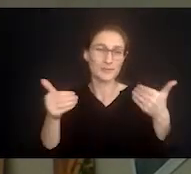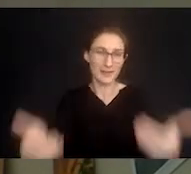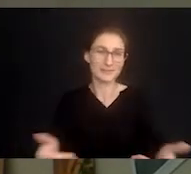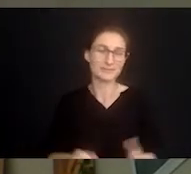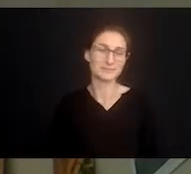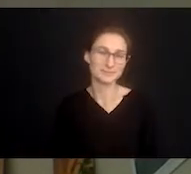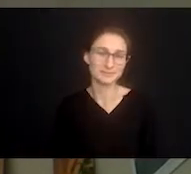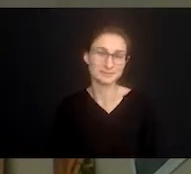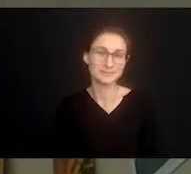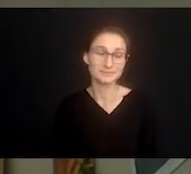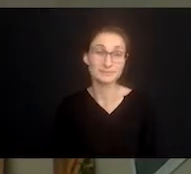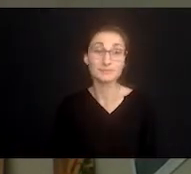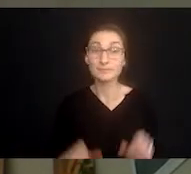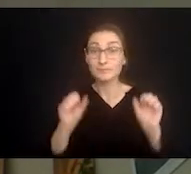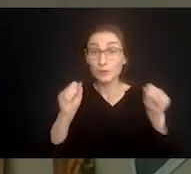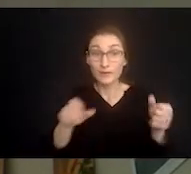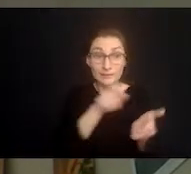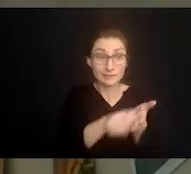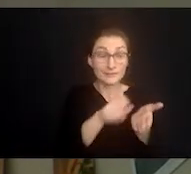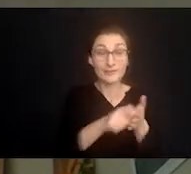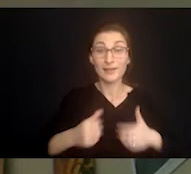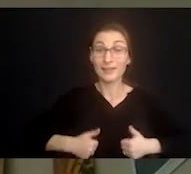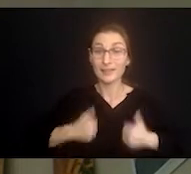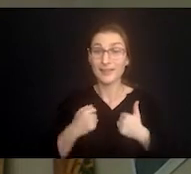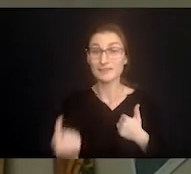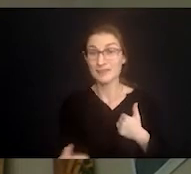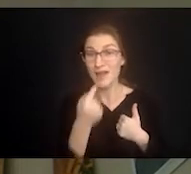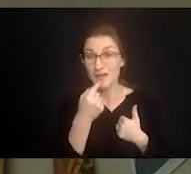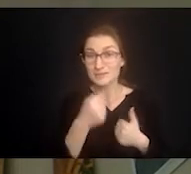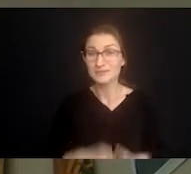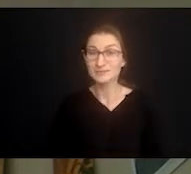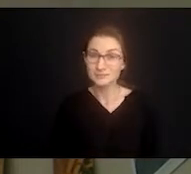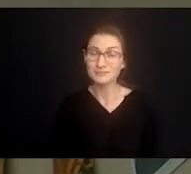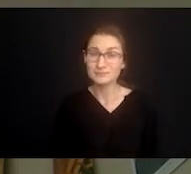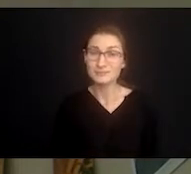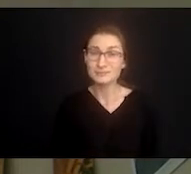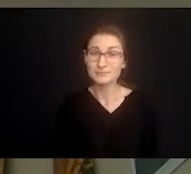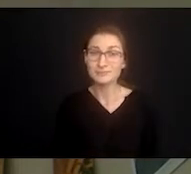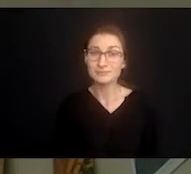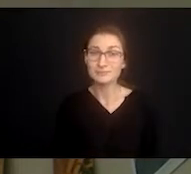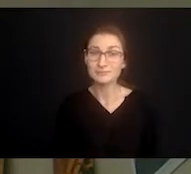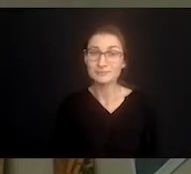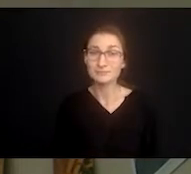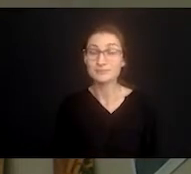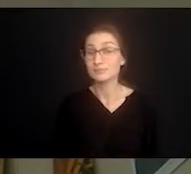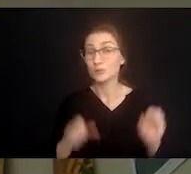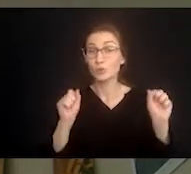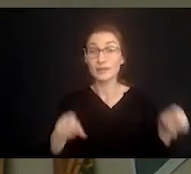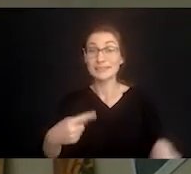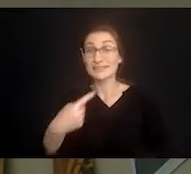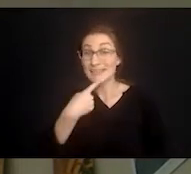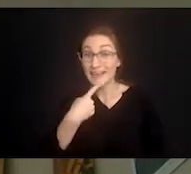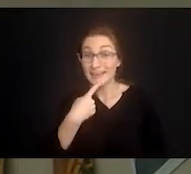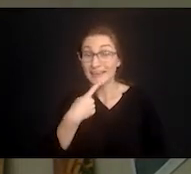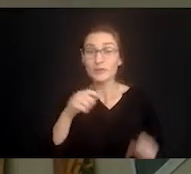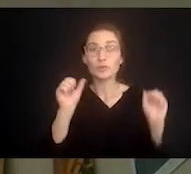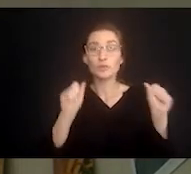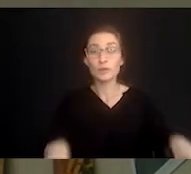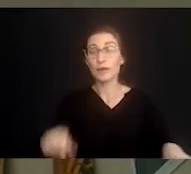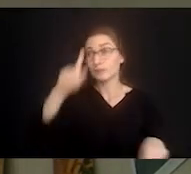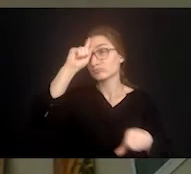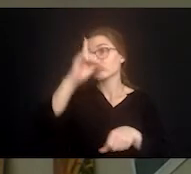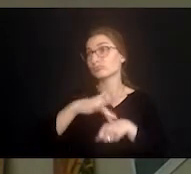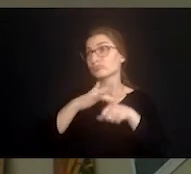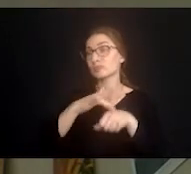journal or trusted confident right now that life sucks that really hurts and you're done you can say it you can